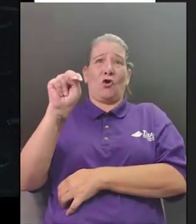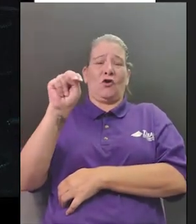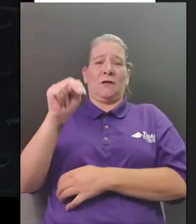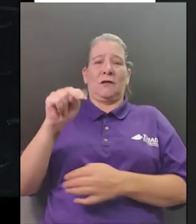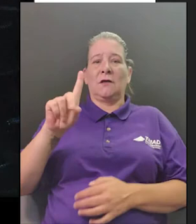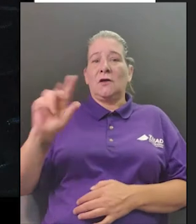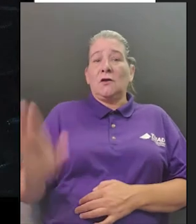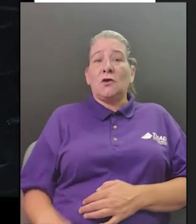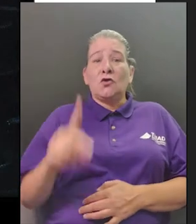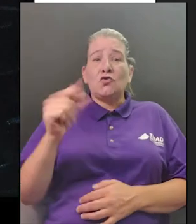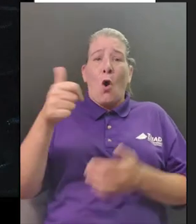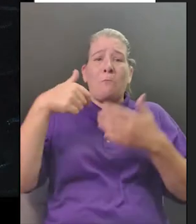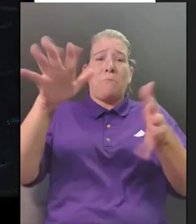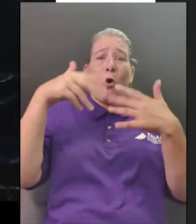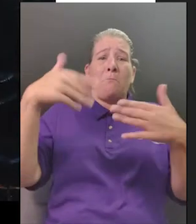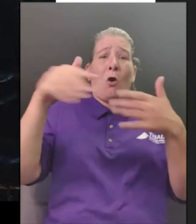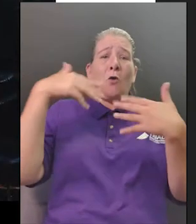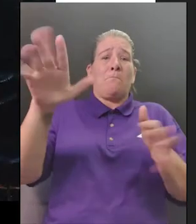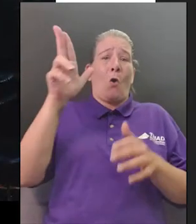candles were lit